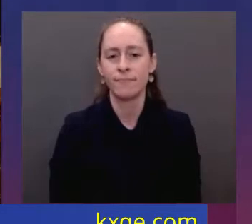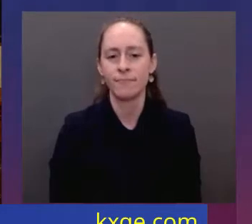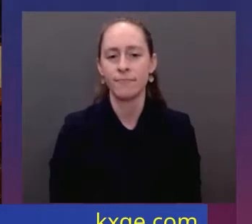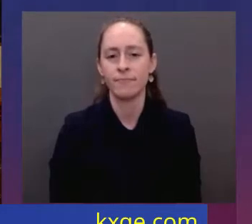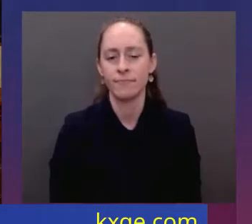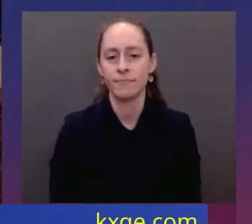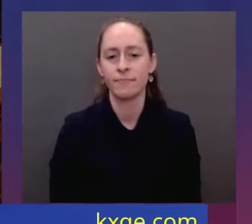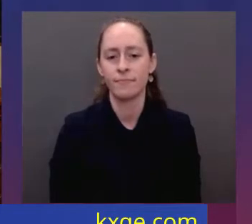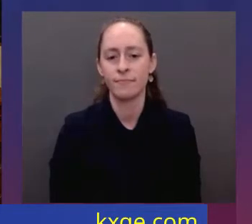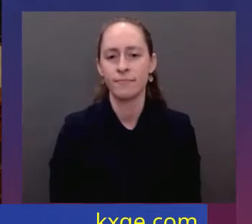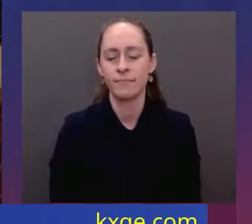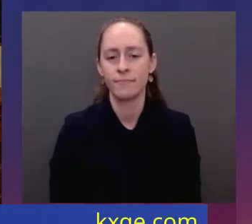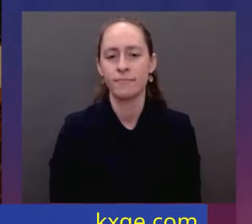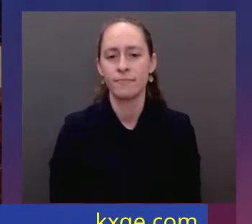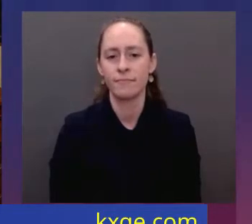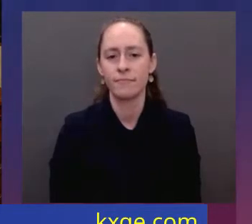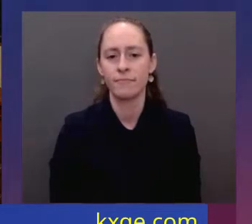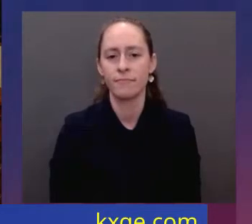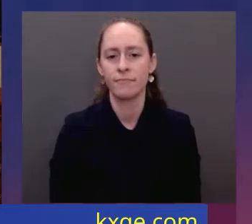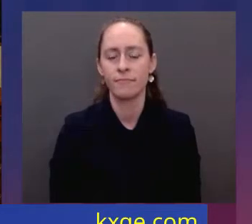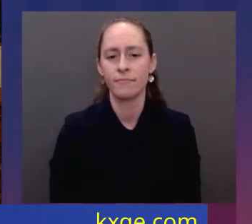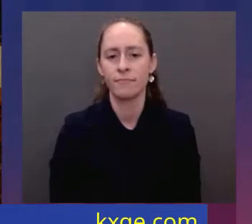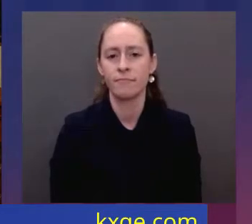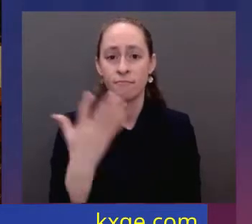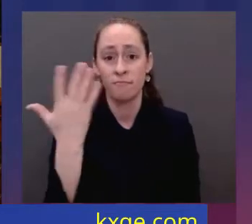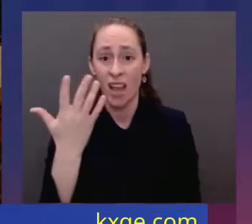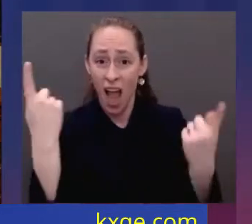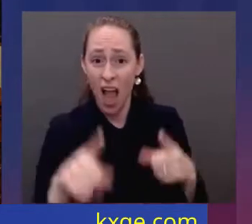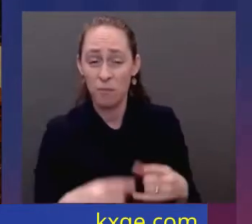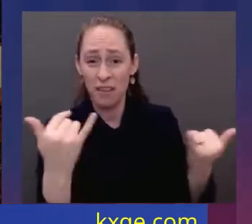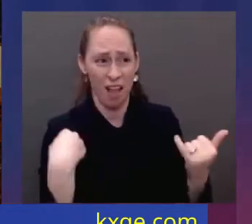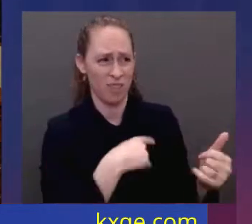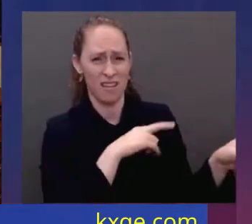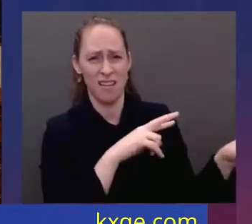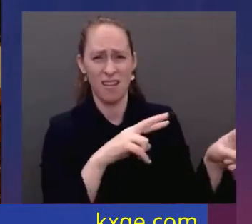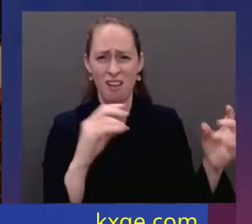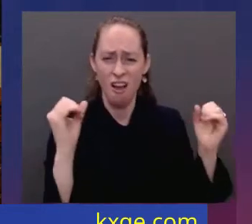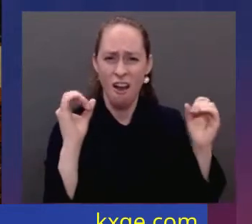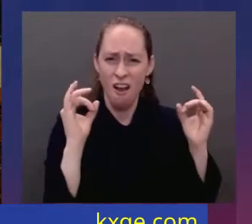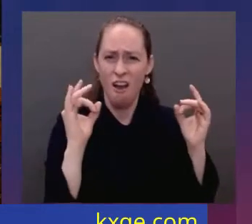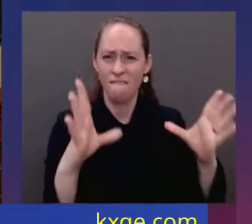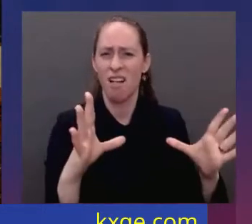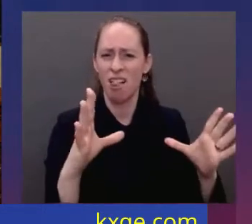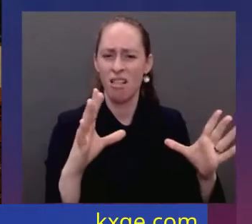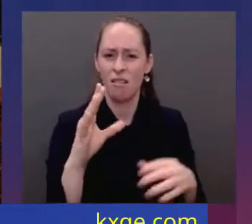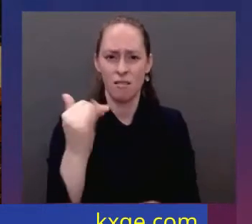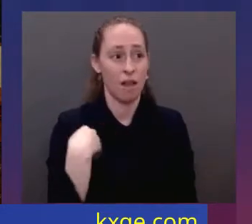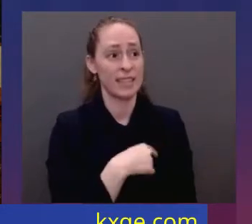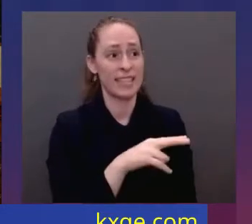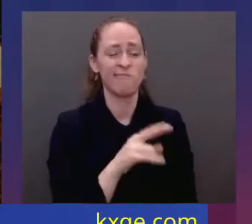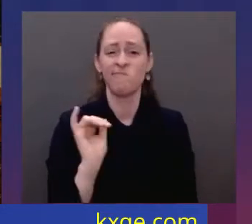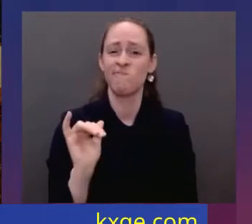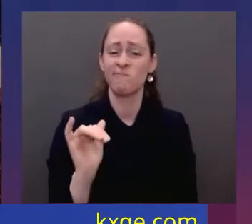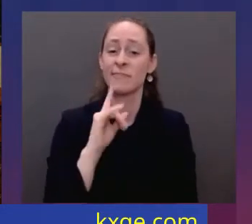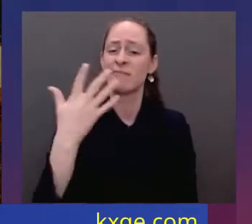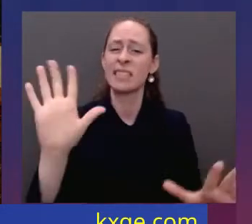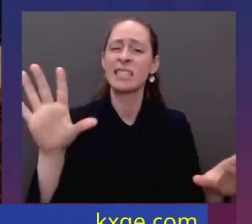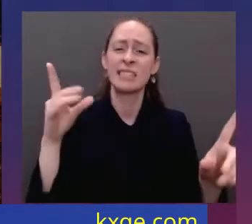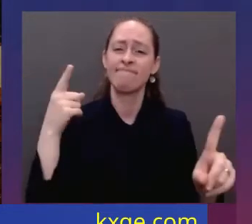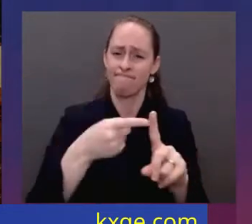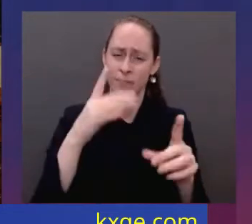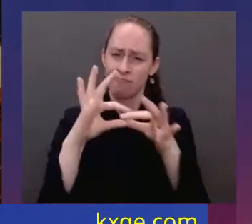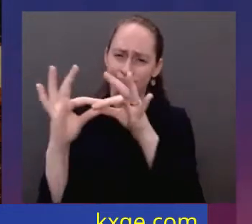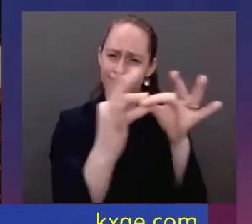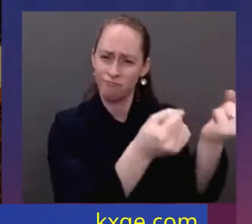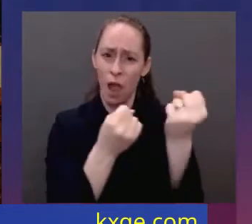people around the world to see what's at stake, now everyone sees it clearly. We see the unity among leaders of nations, a more unified Europe, a more unified